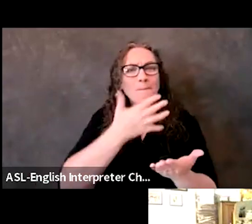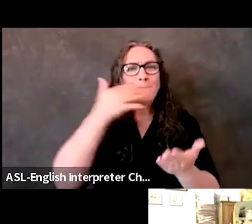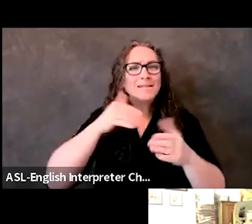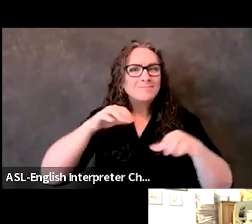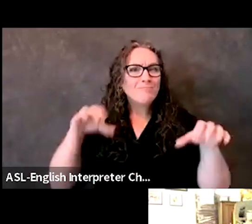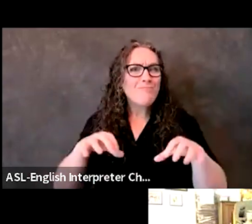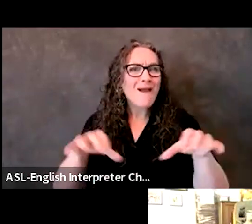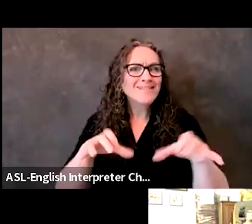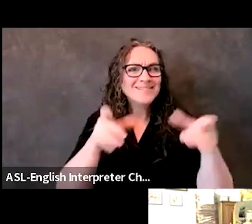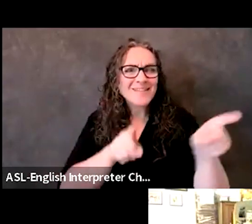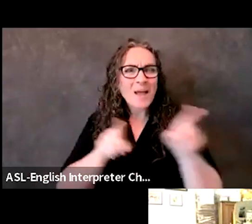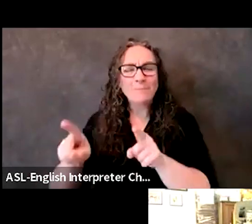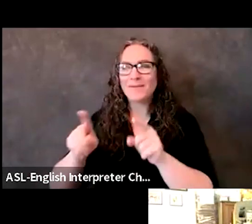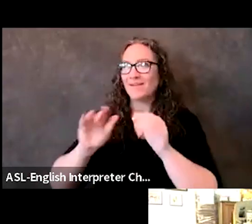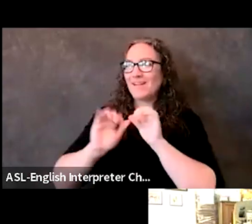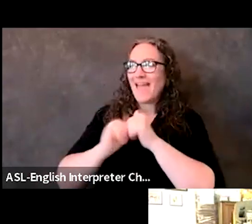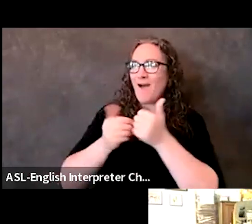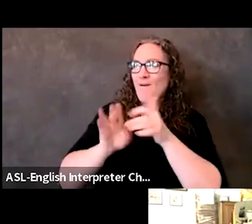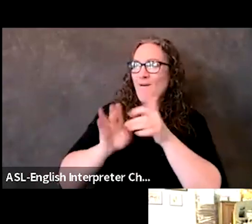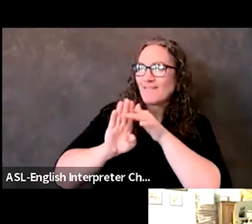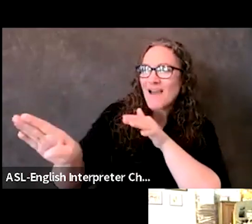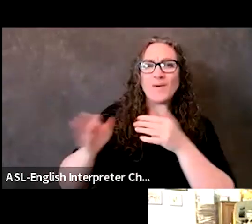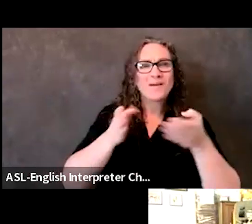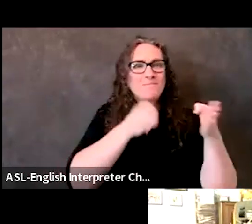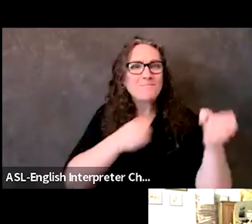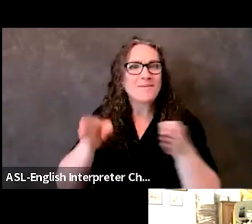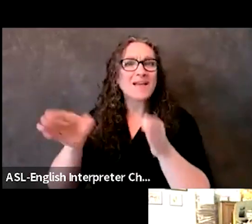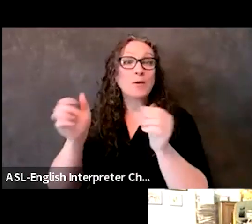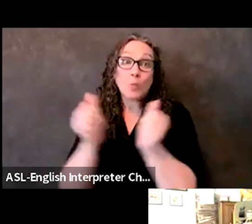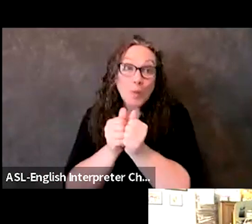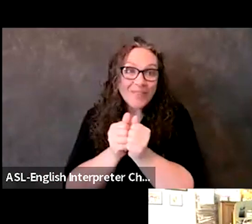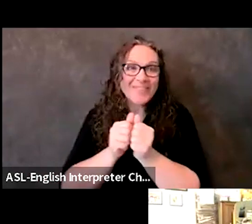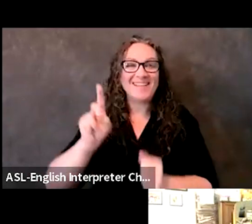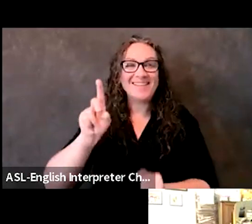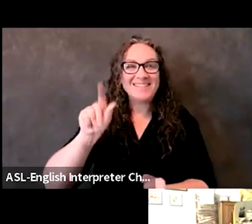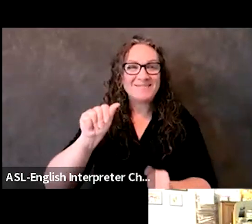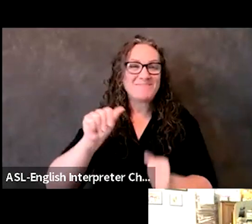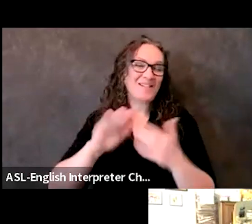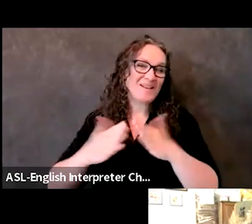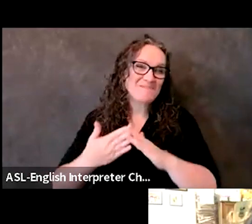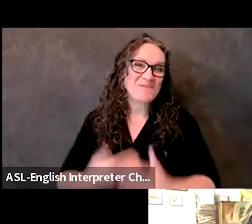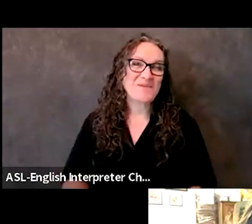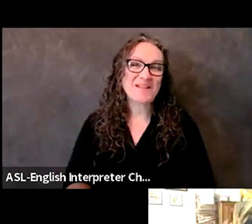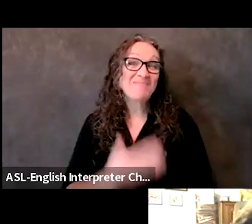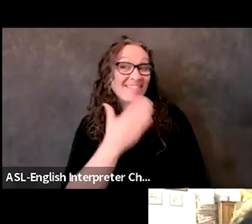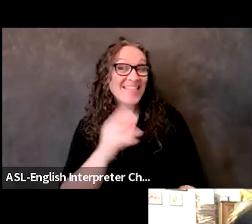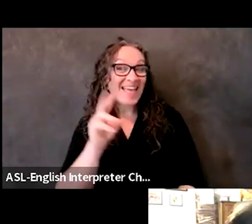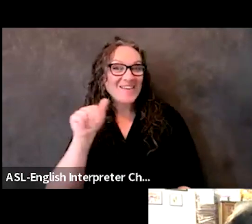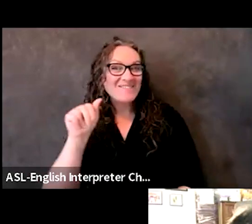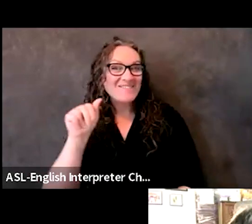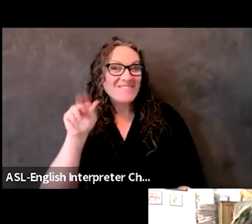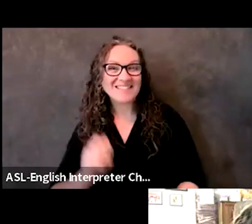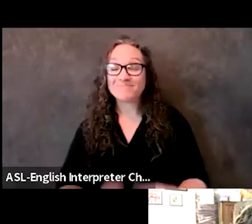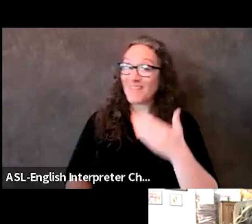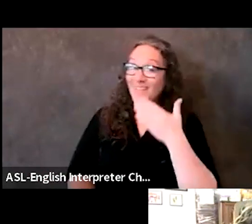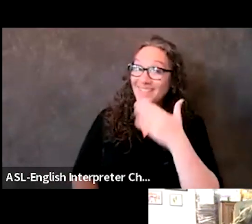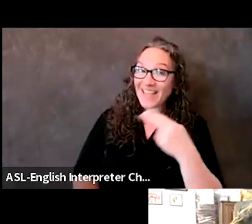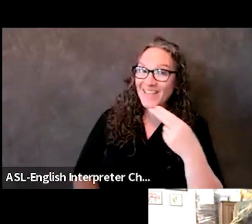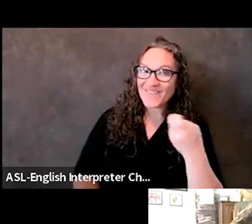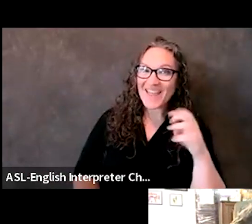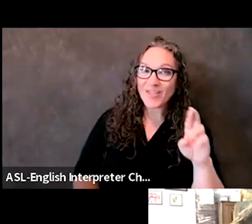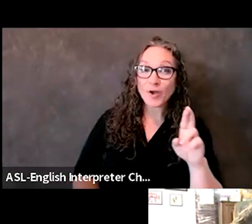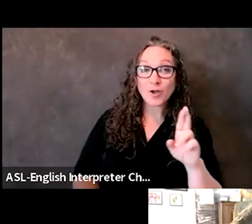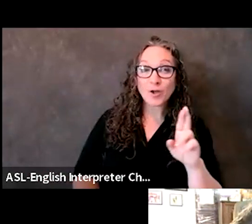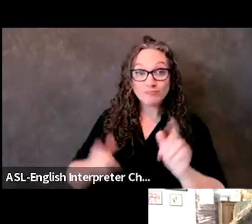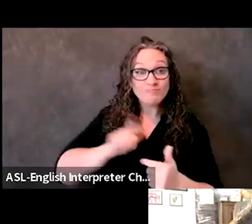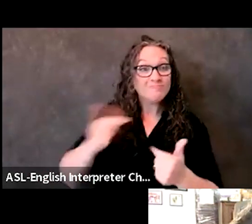evacuation and planning with the disability community. Thank you, Vance. Awesome. Thanks, Heather. So now let's